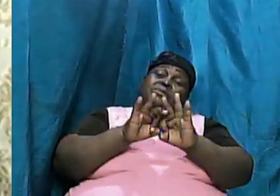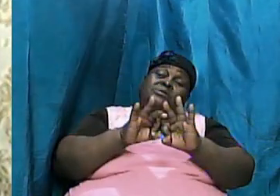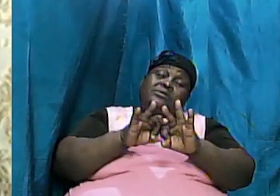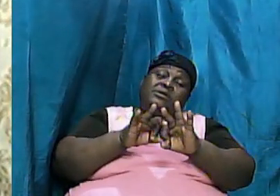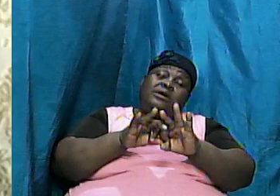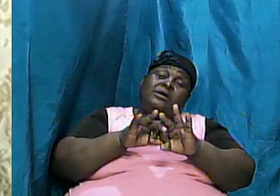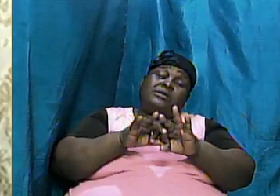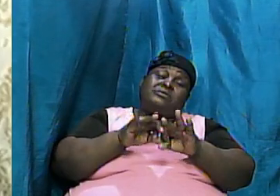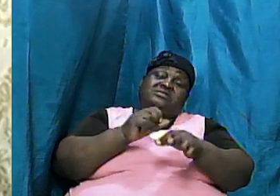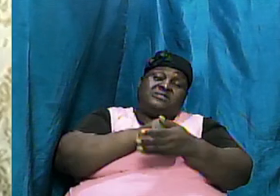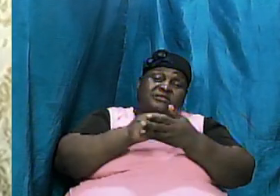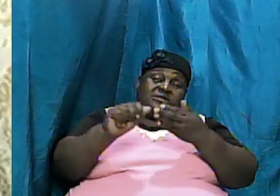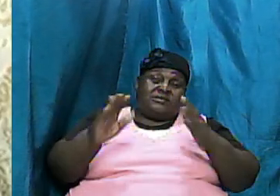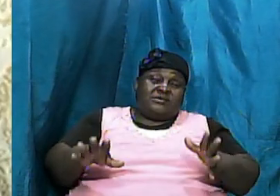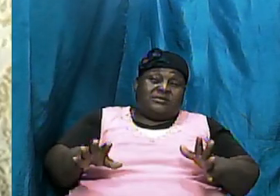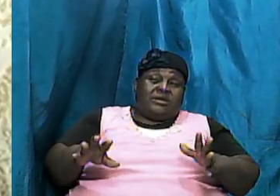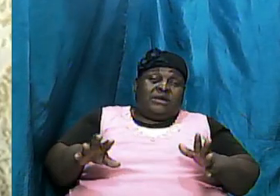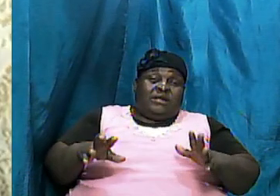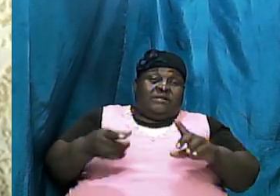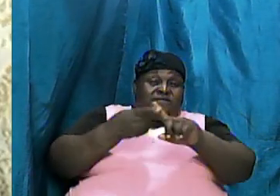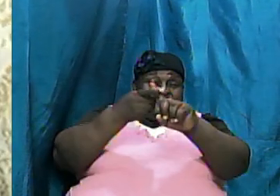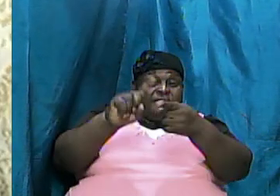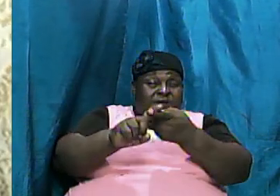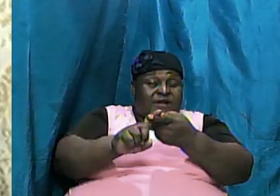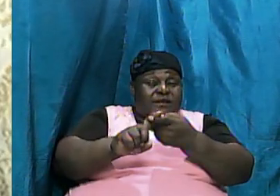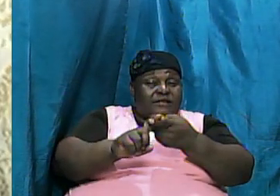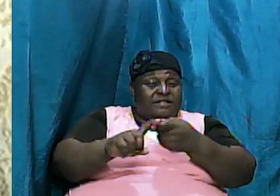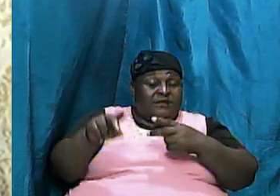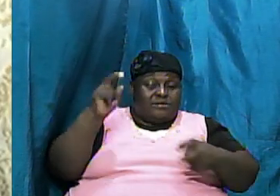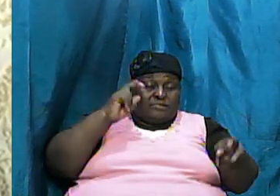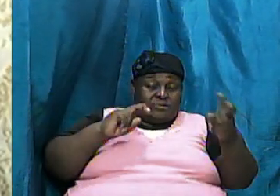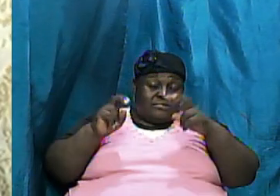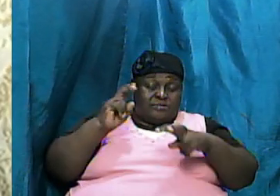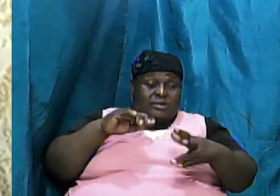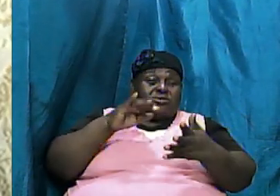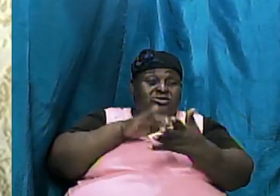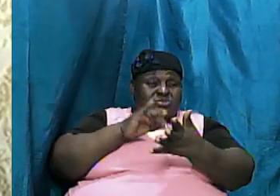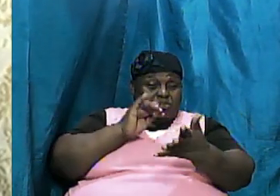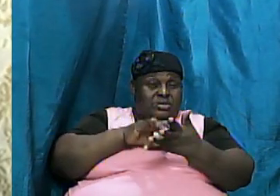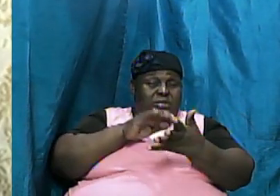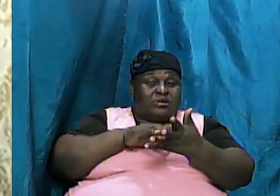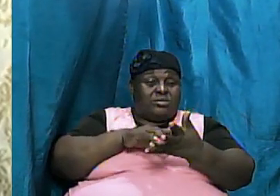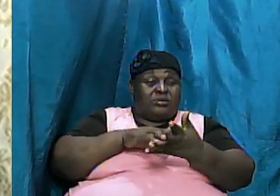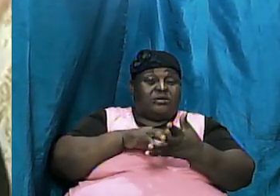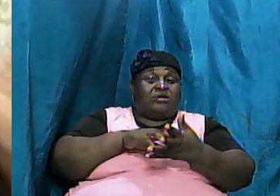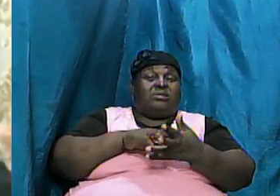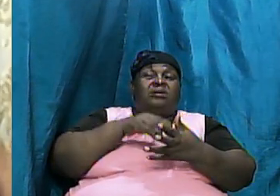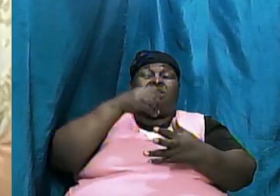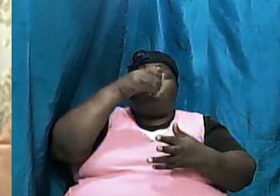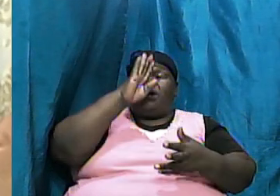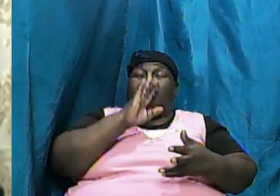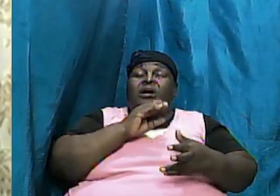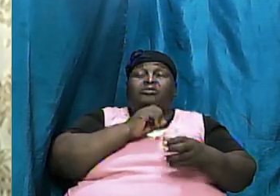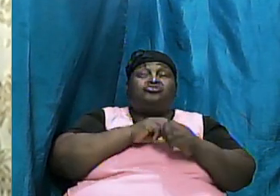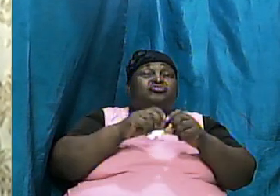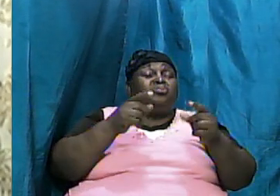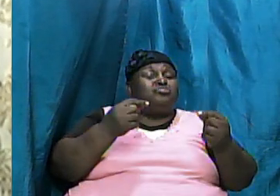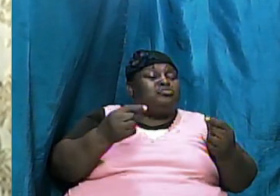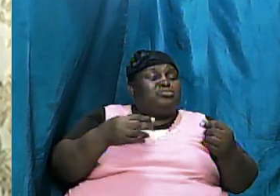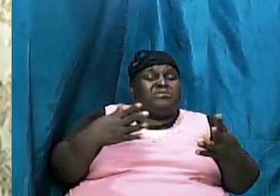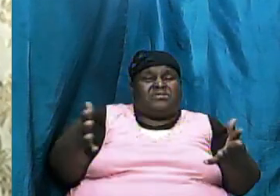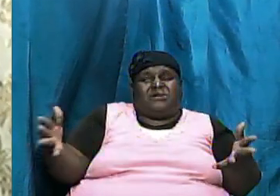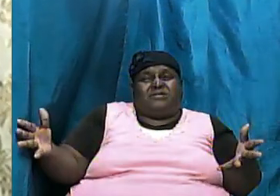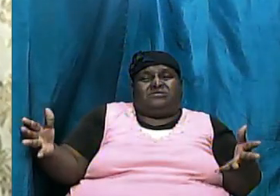in that we understand that God so set things up because if he